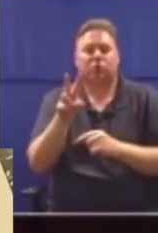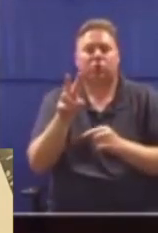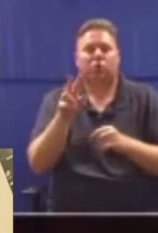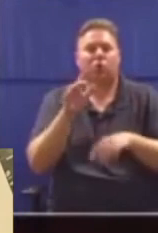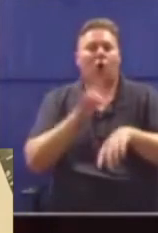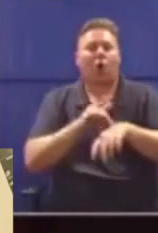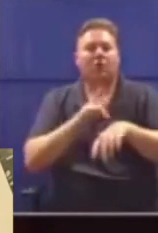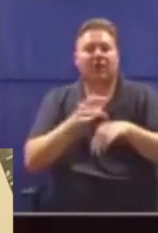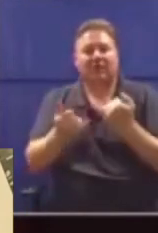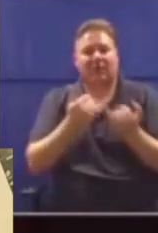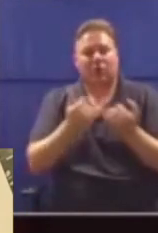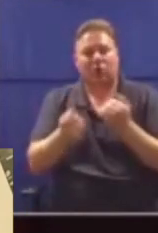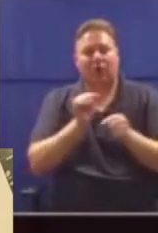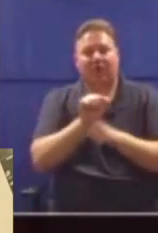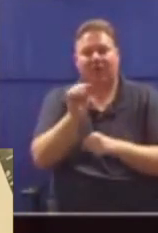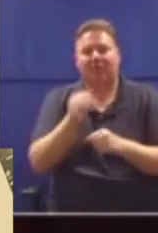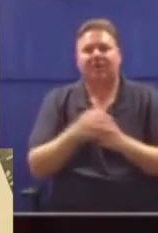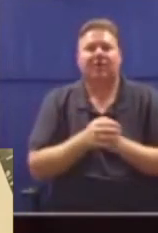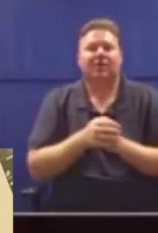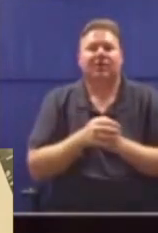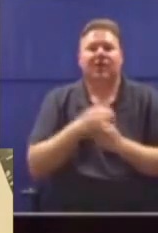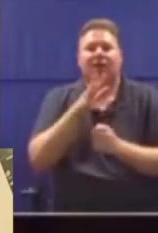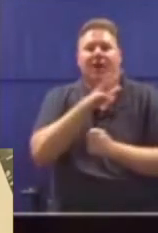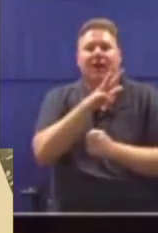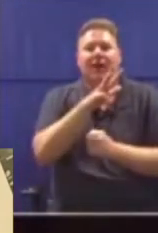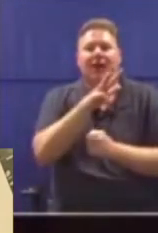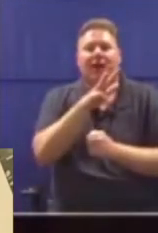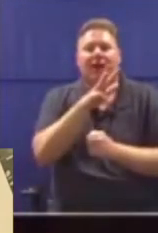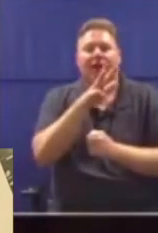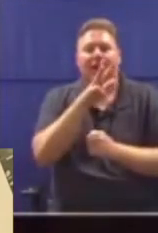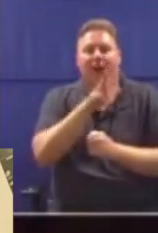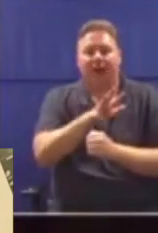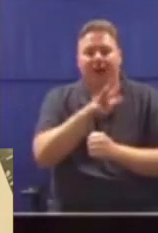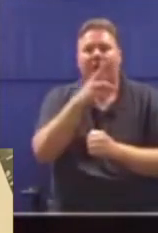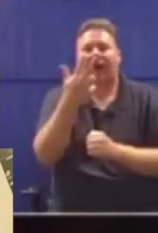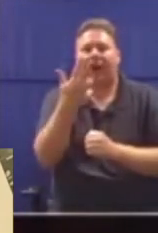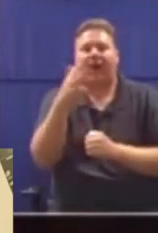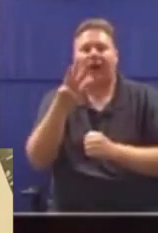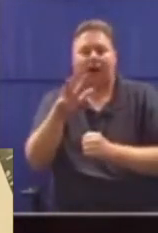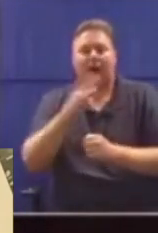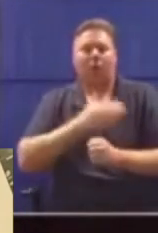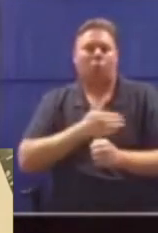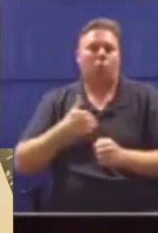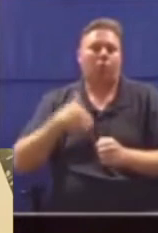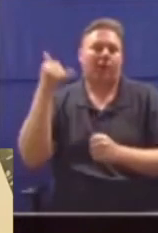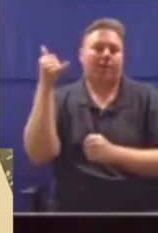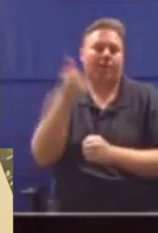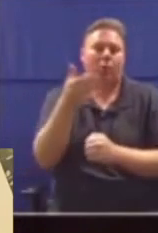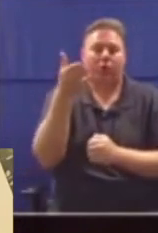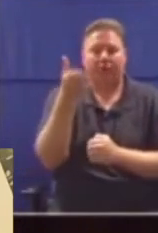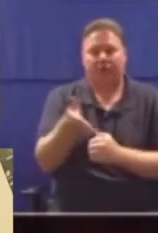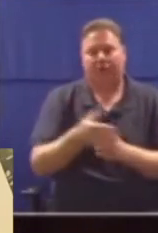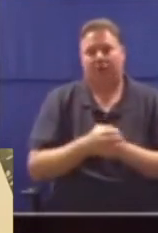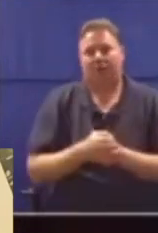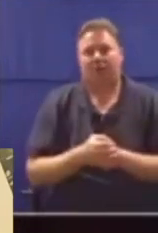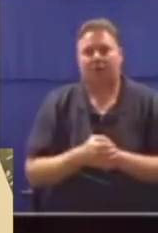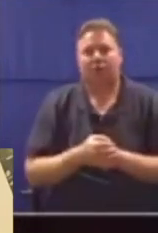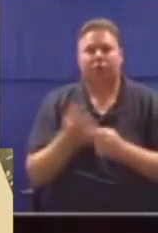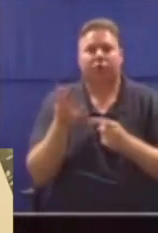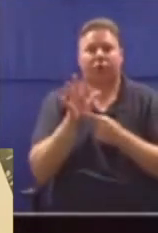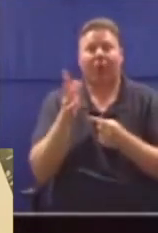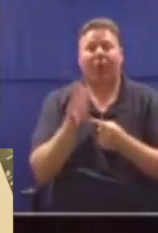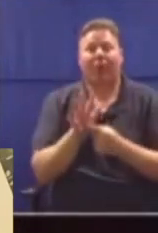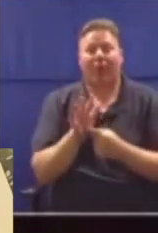offences, and the killing of 989 women. The bottom line is that, as